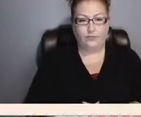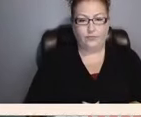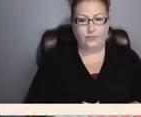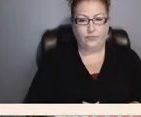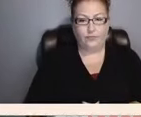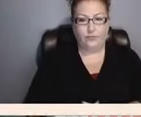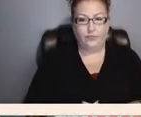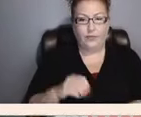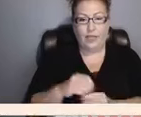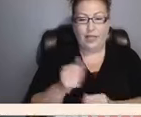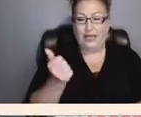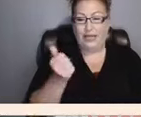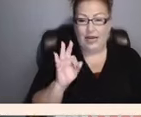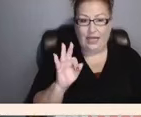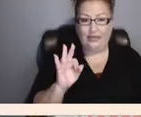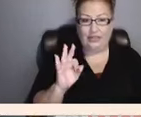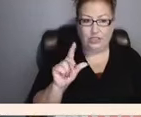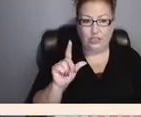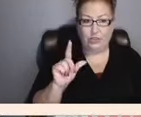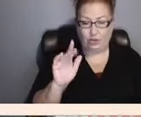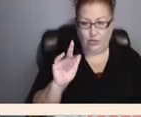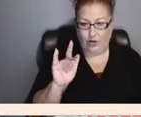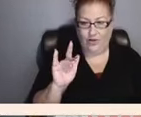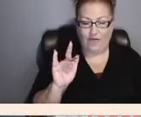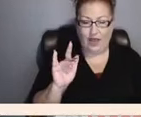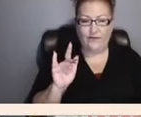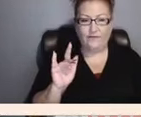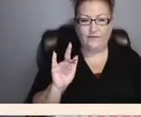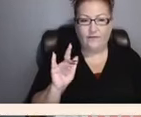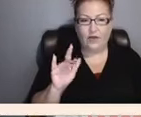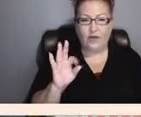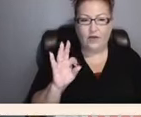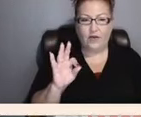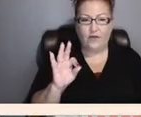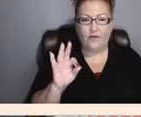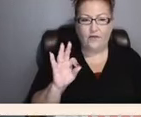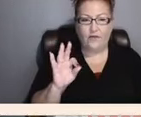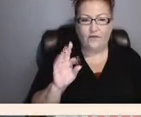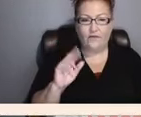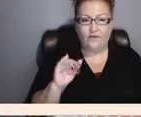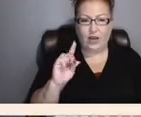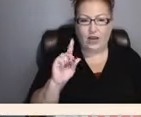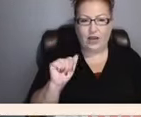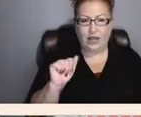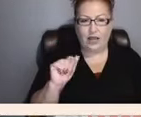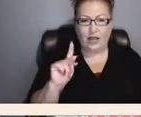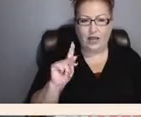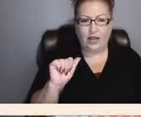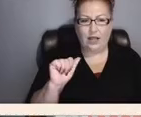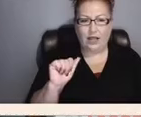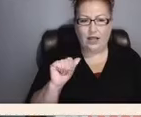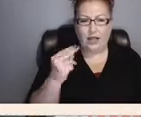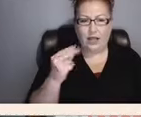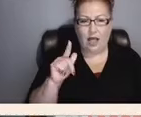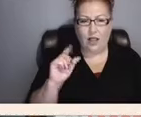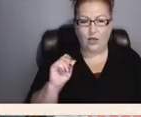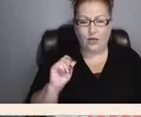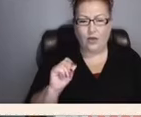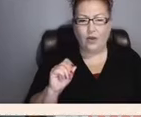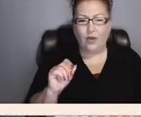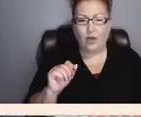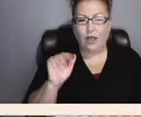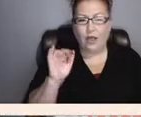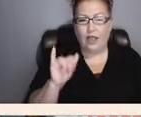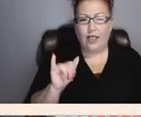In 1925, Rhoda Kellogg was injured in a bus